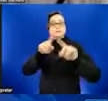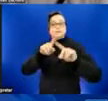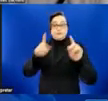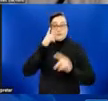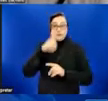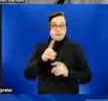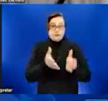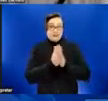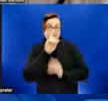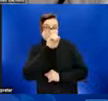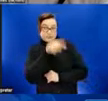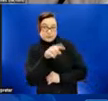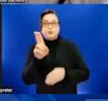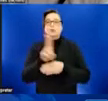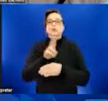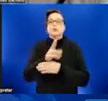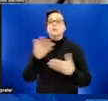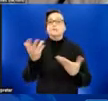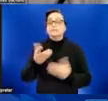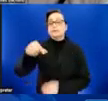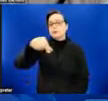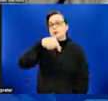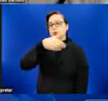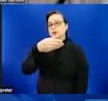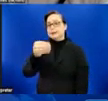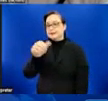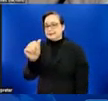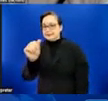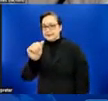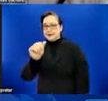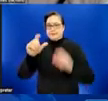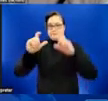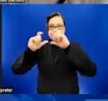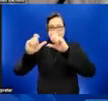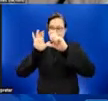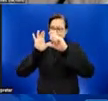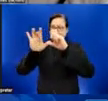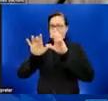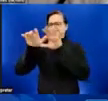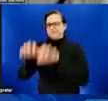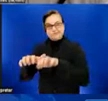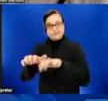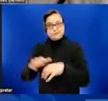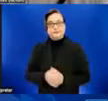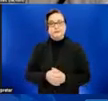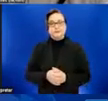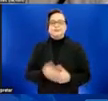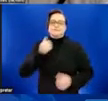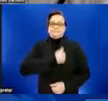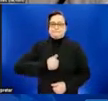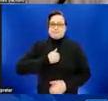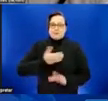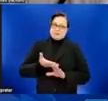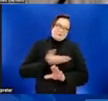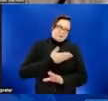button. I'd like to apologize in advance that we may not get to all questions, but we will do our best to answer as